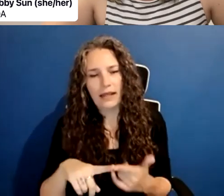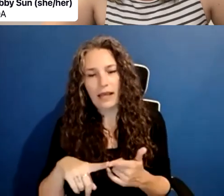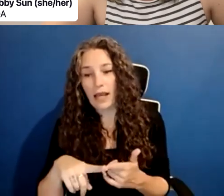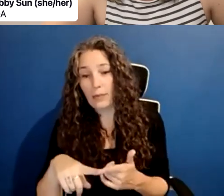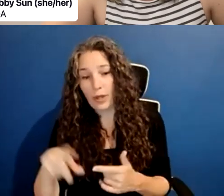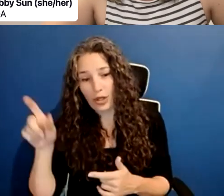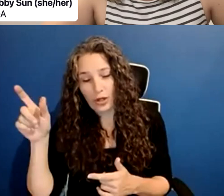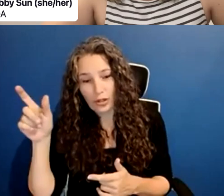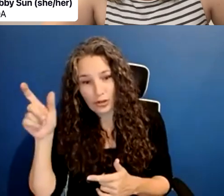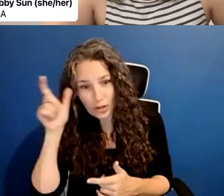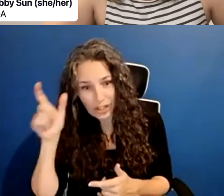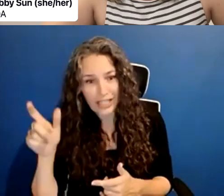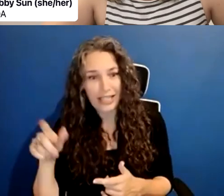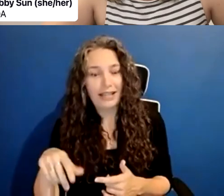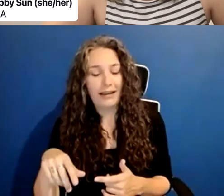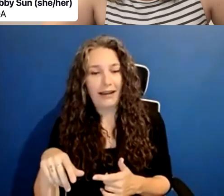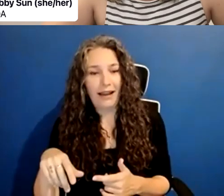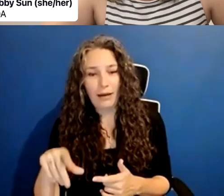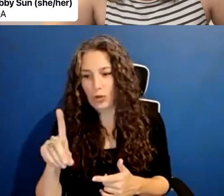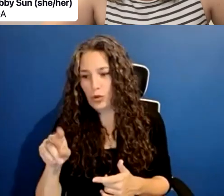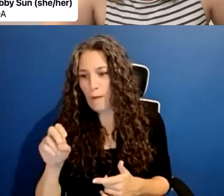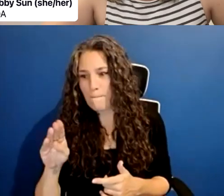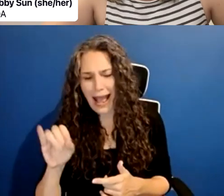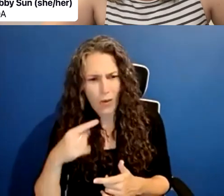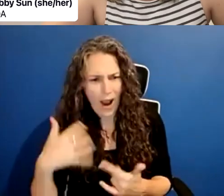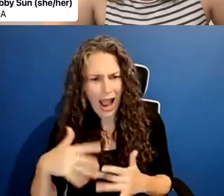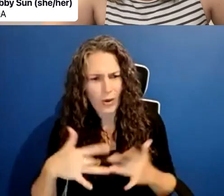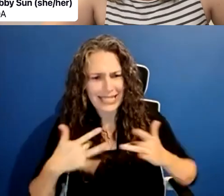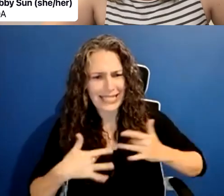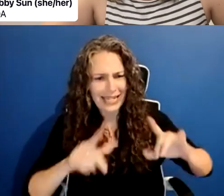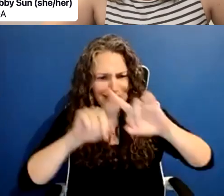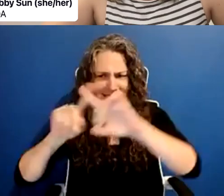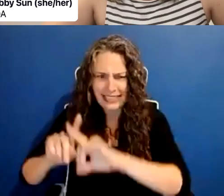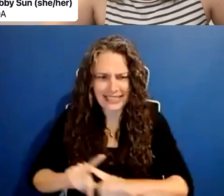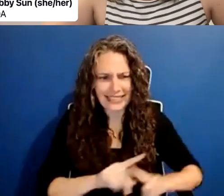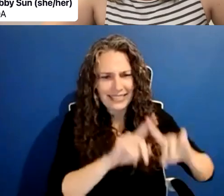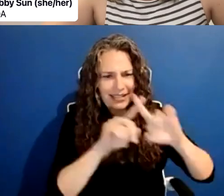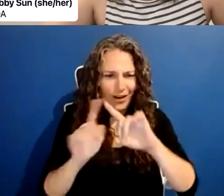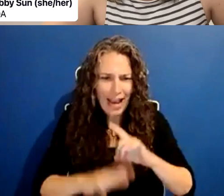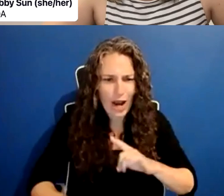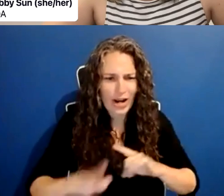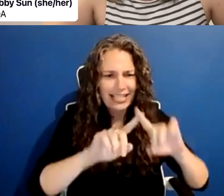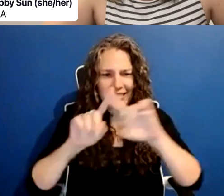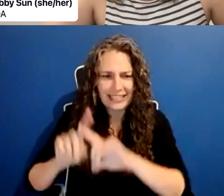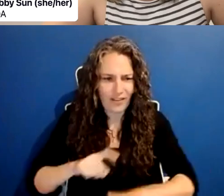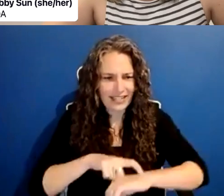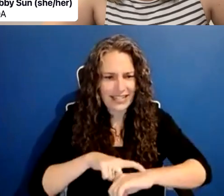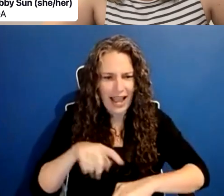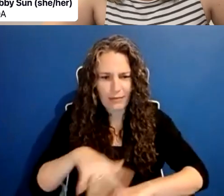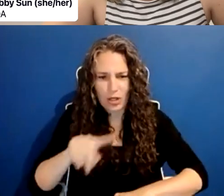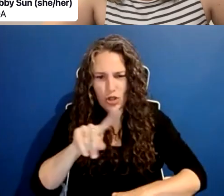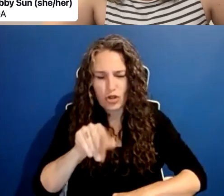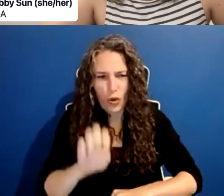see people from so many different areas. So exciting and from so many different time zones. So for those of you for whom it's very late,